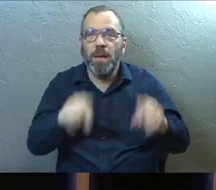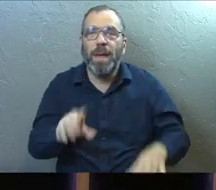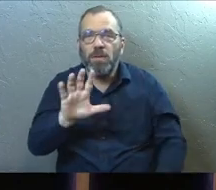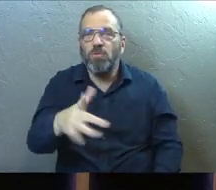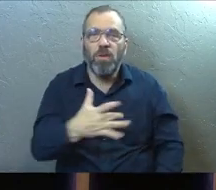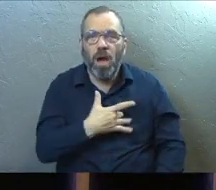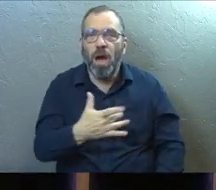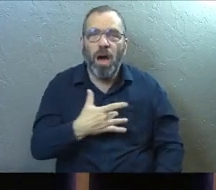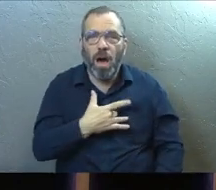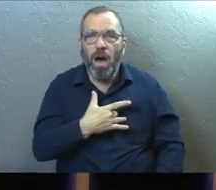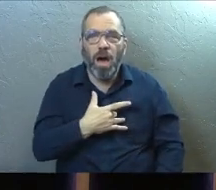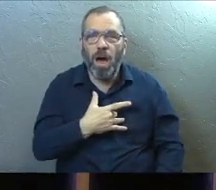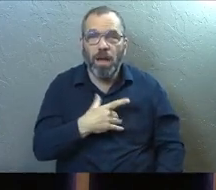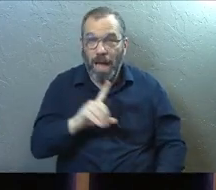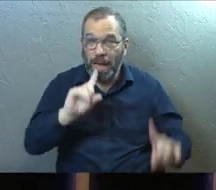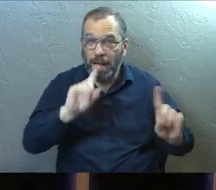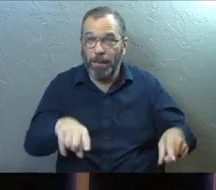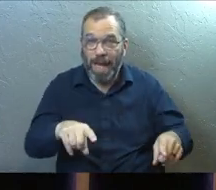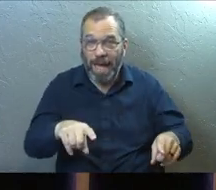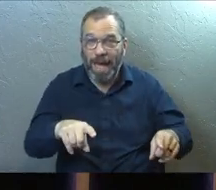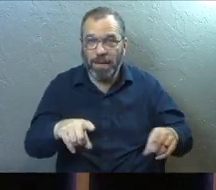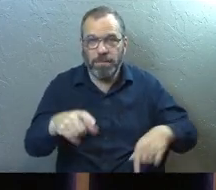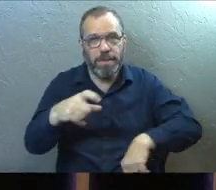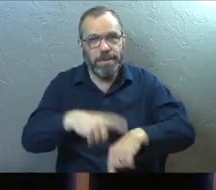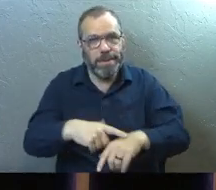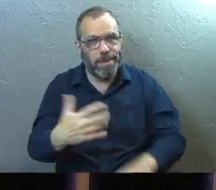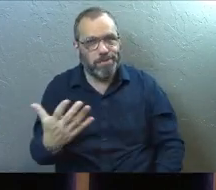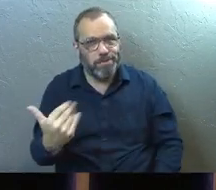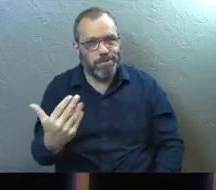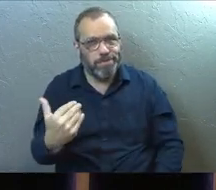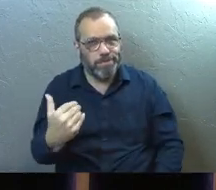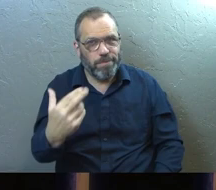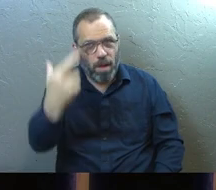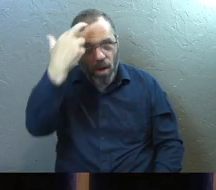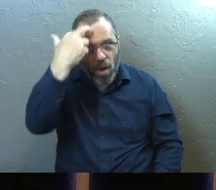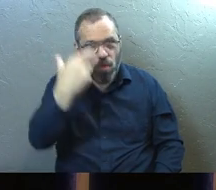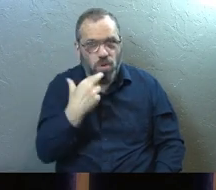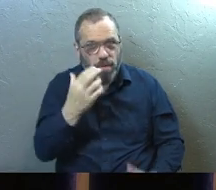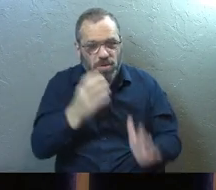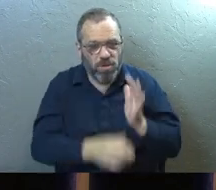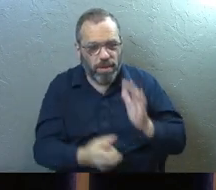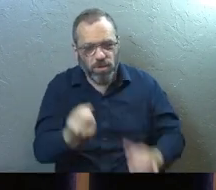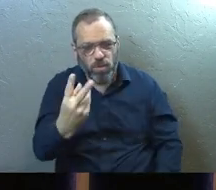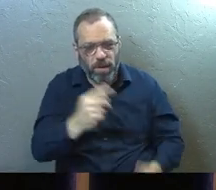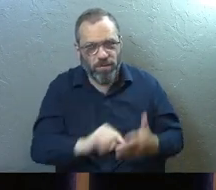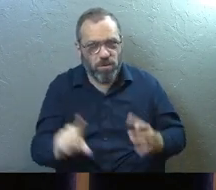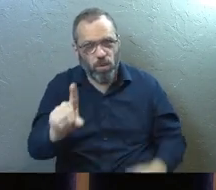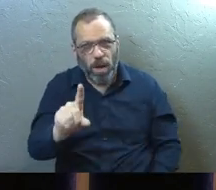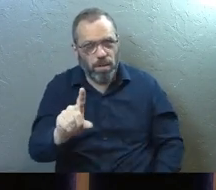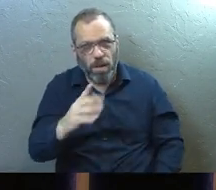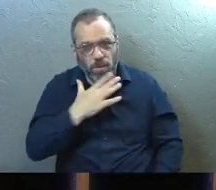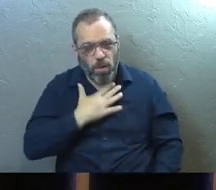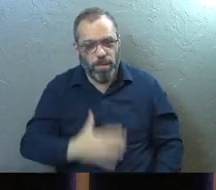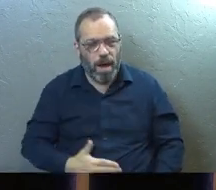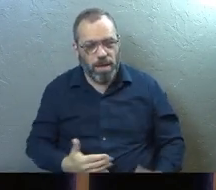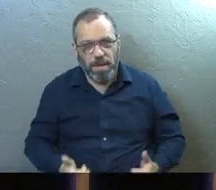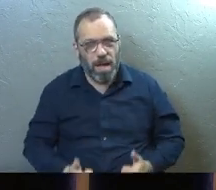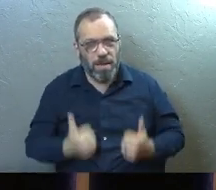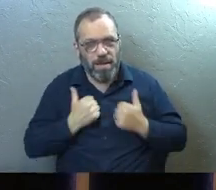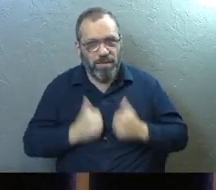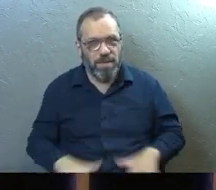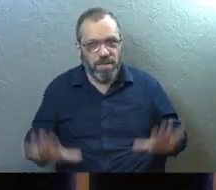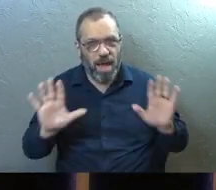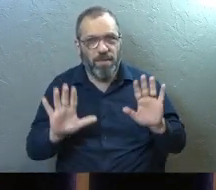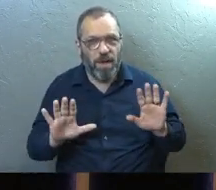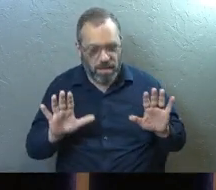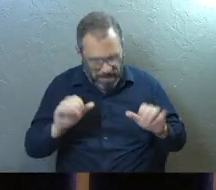to your heart right from the New Testament saying it's time for you to present your bodies as a living sacrifice again. Draw a line